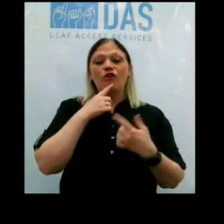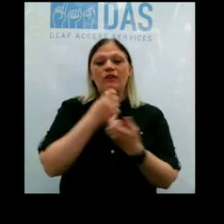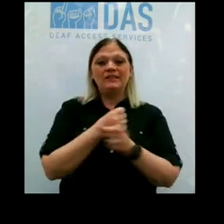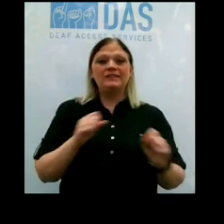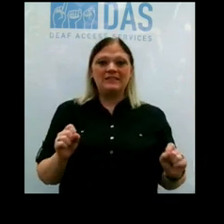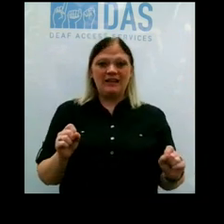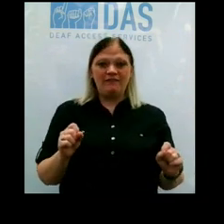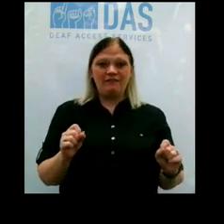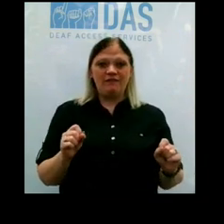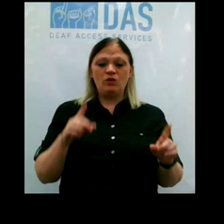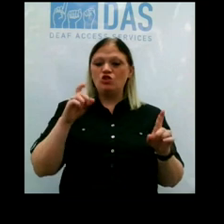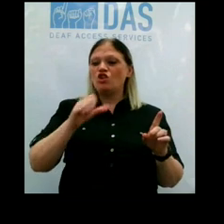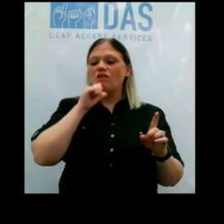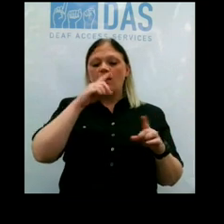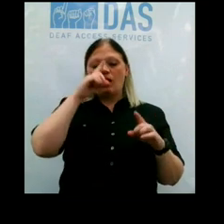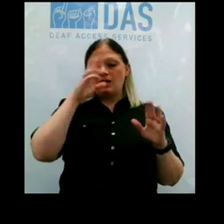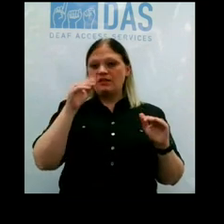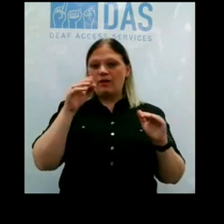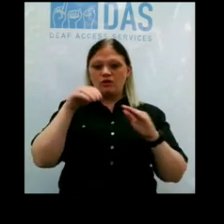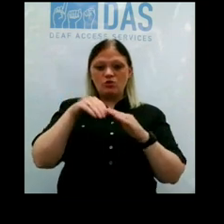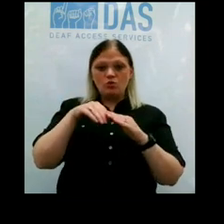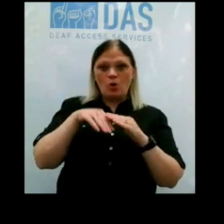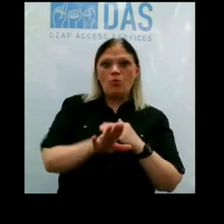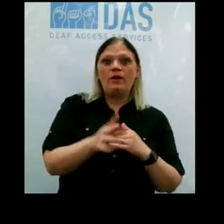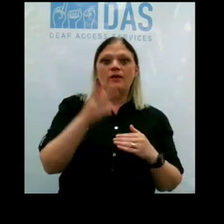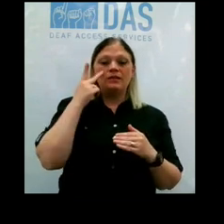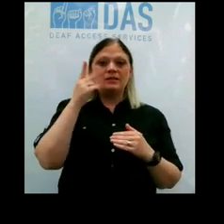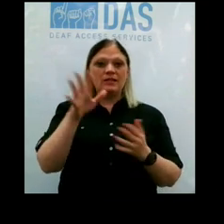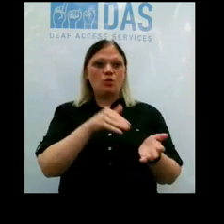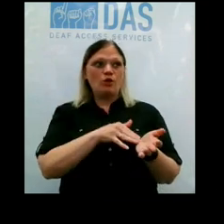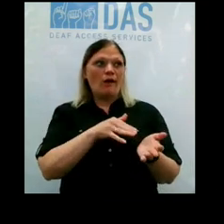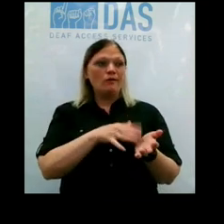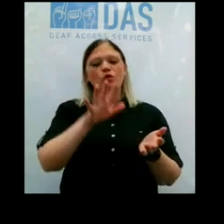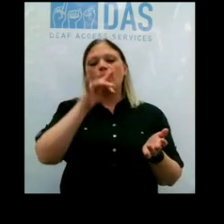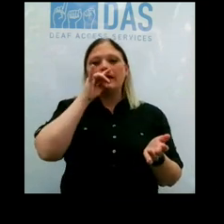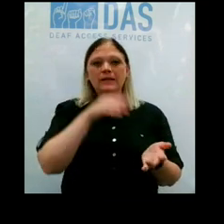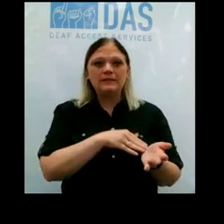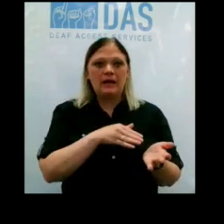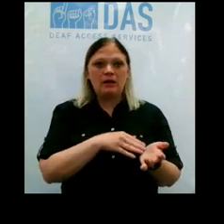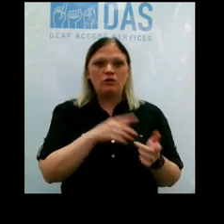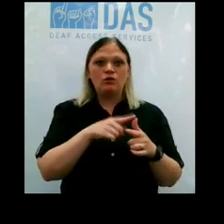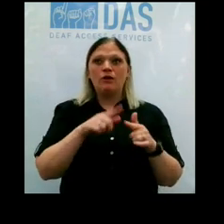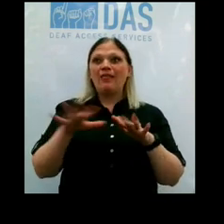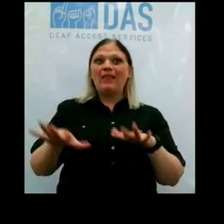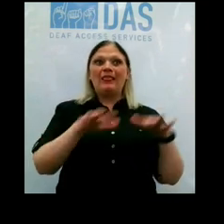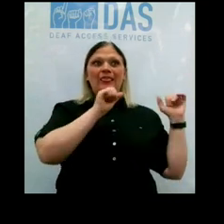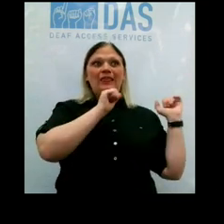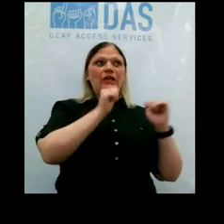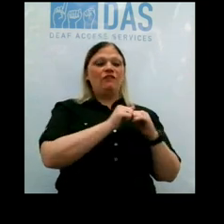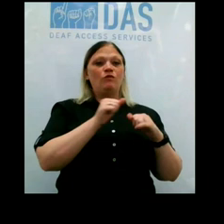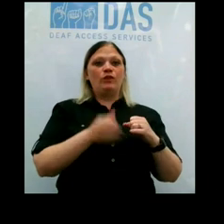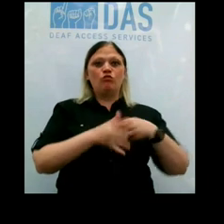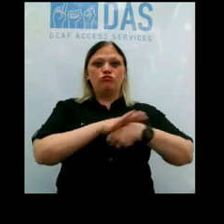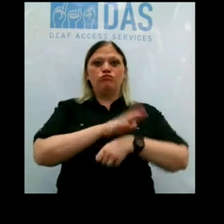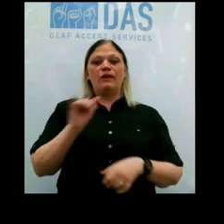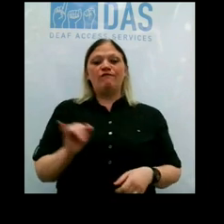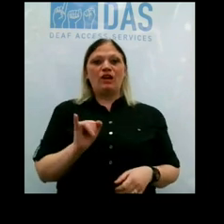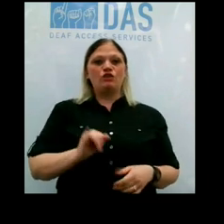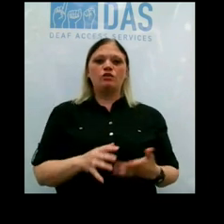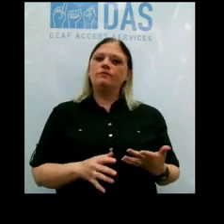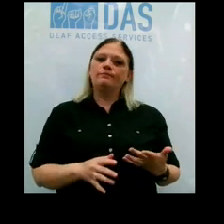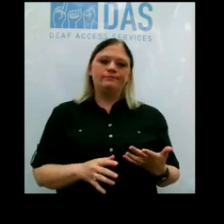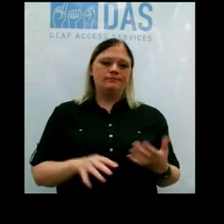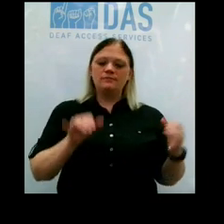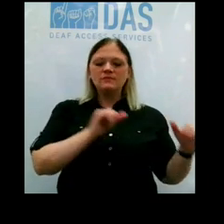should not expect to go in to see your doctor or your kid's doctor and walk out with a COVID-19 infection. It's the same with the